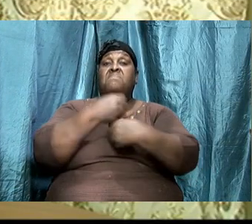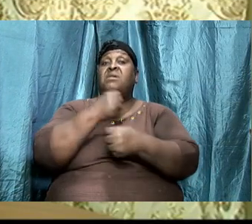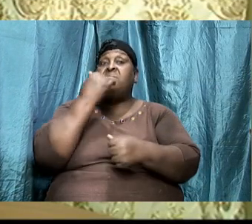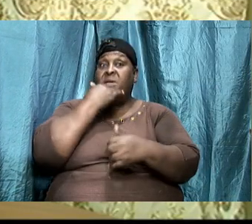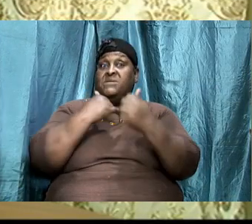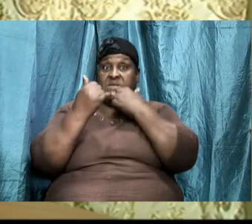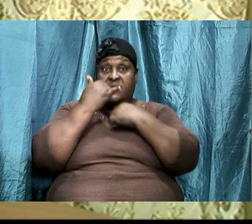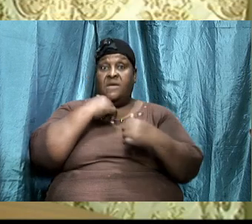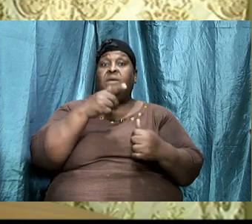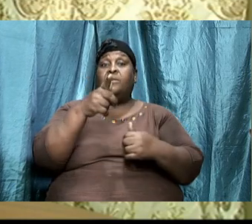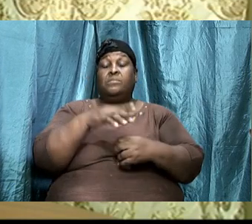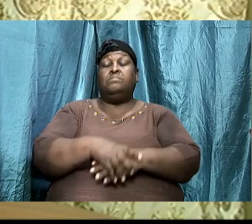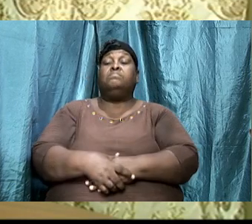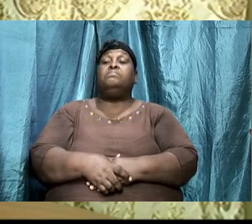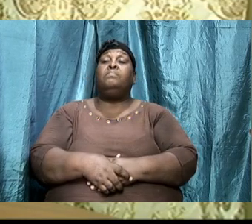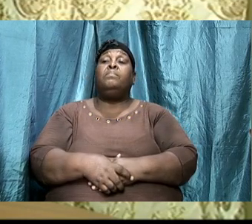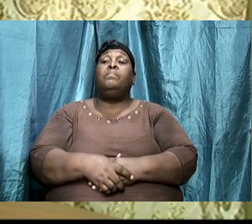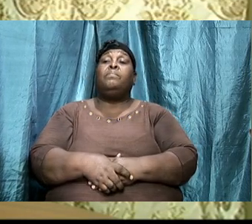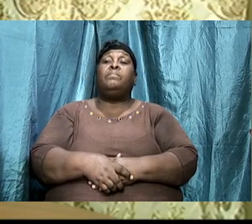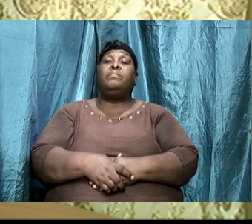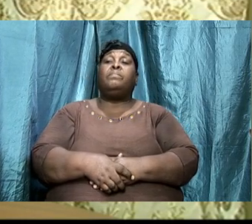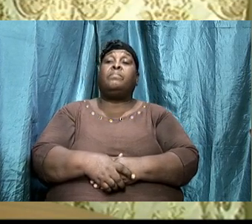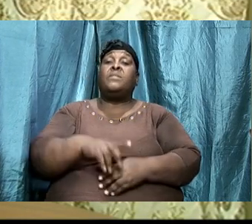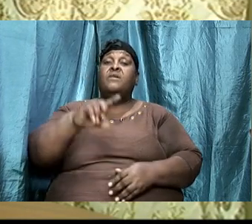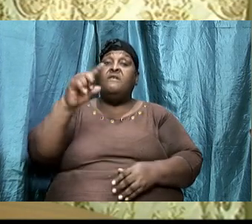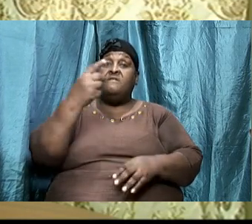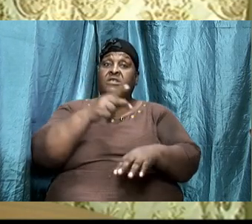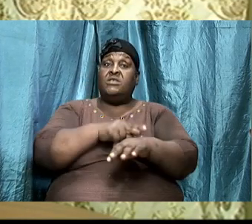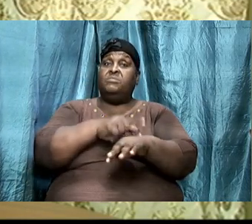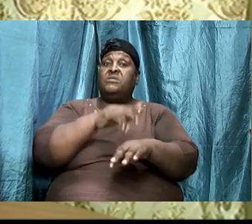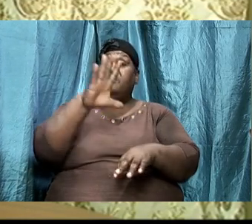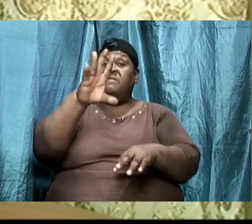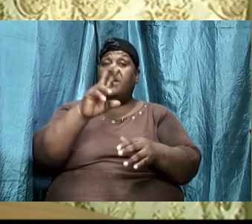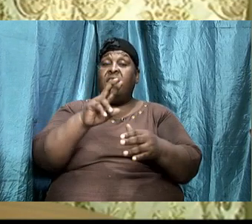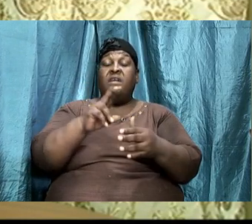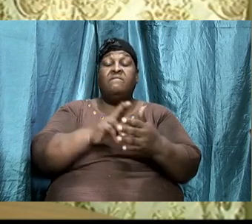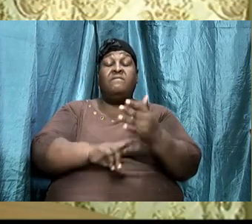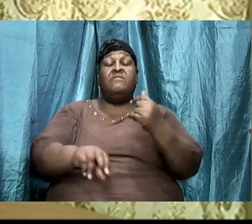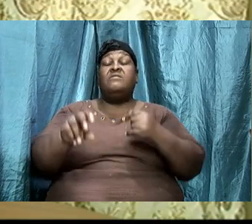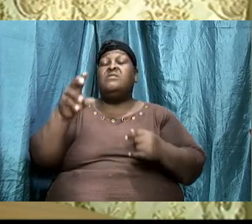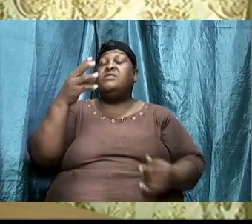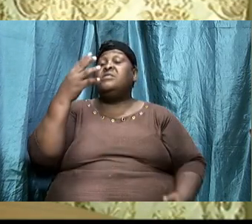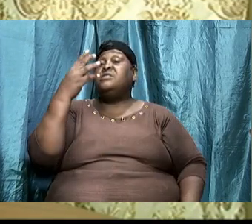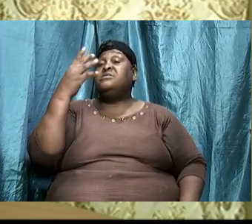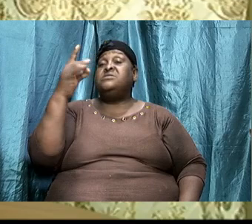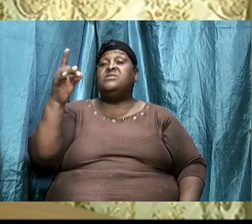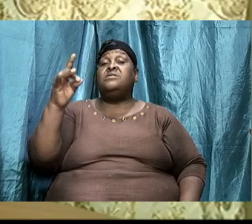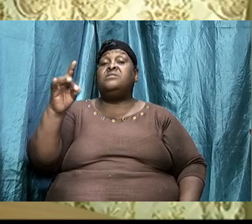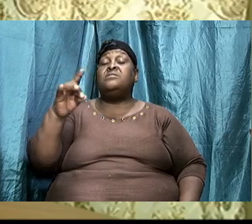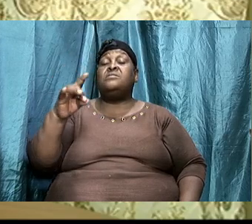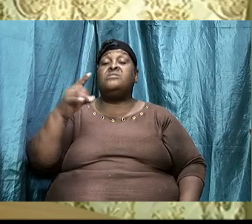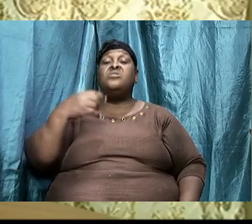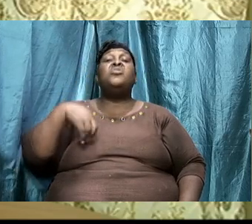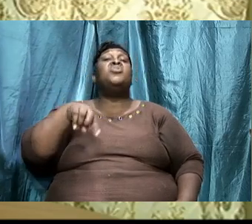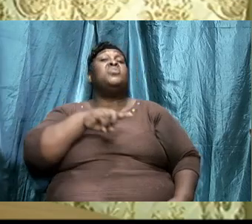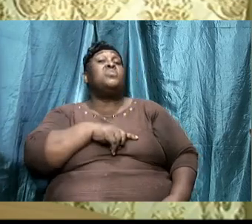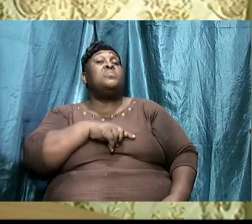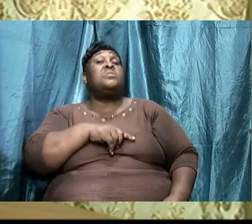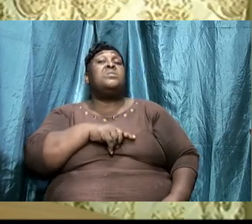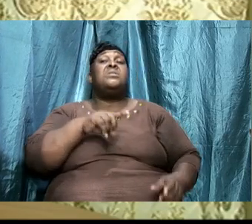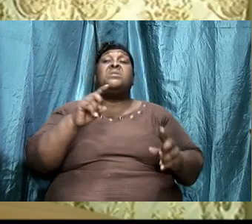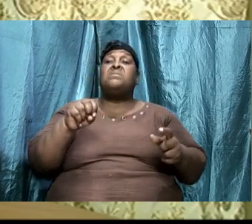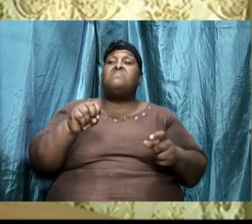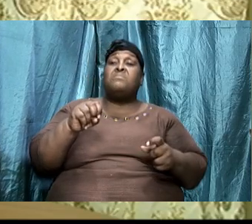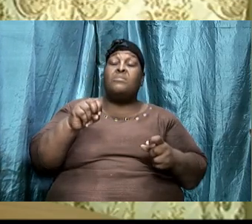Peter, 1 Peter 5, verses 8, spoke about it, that we are supposed to be vigilant. is not a fictitious